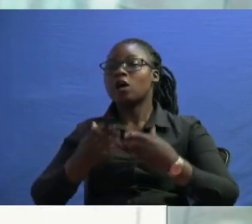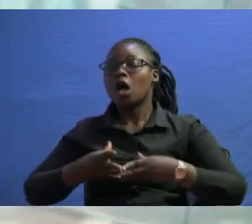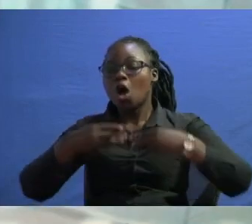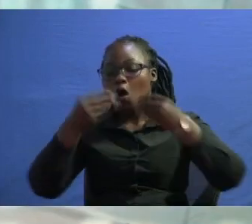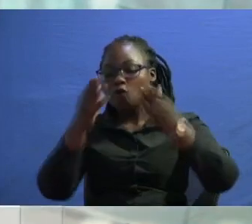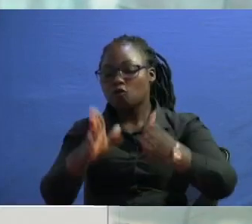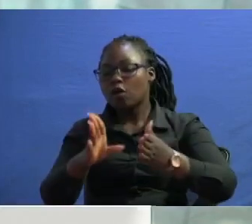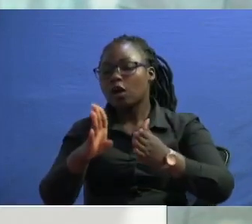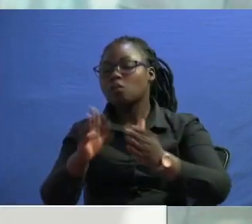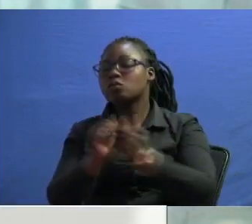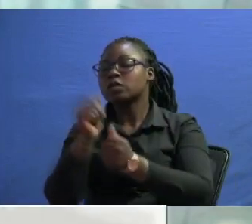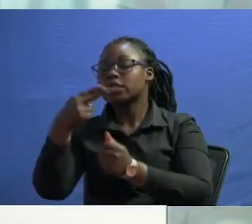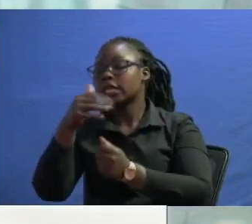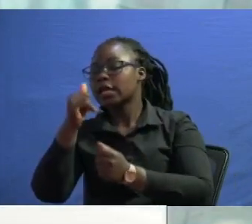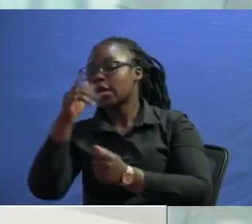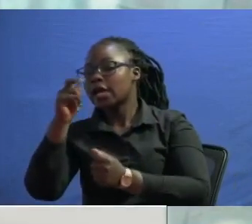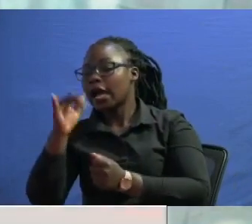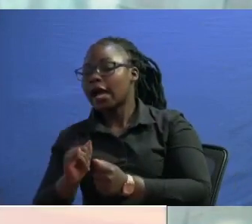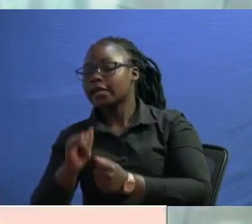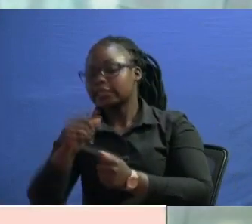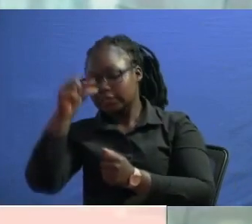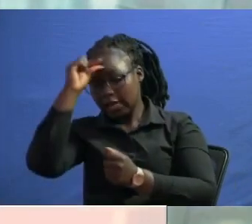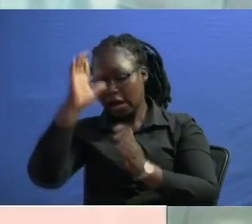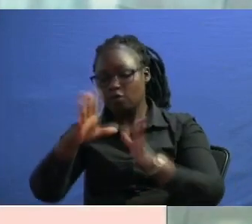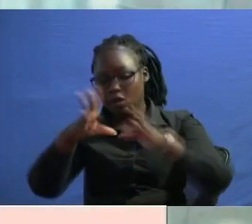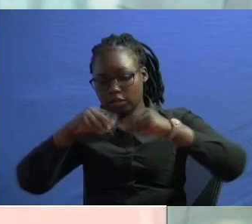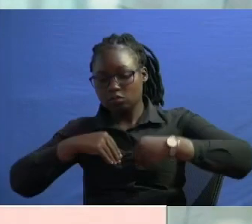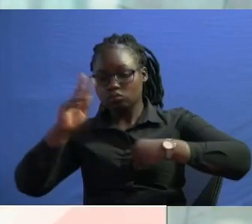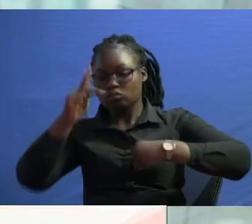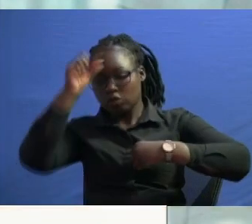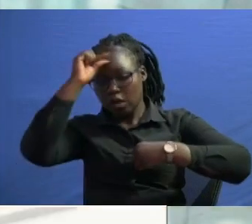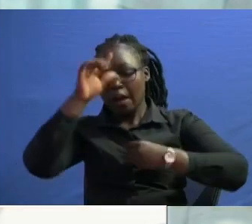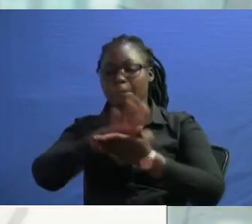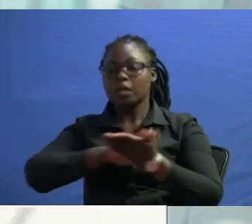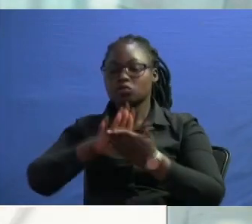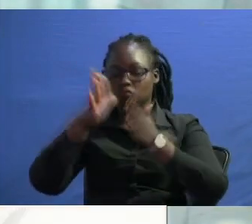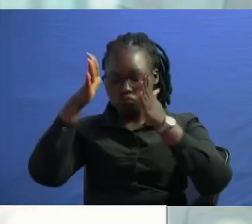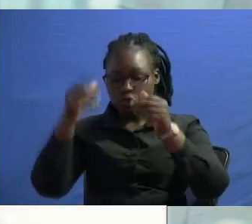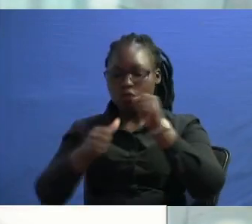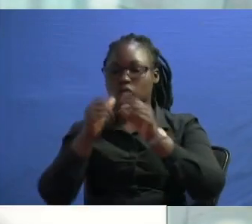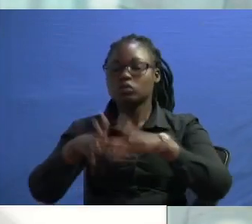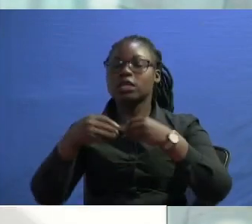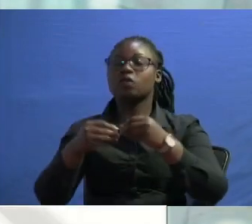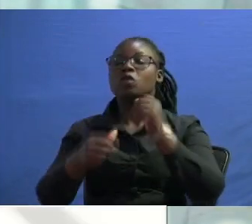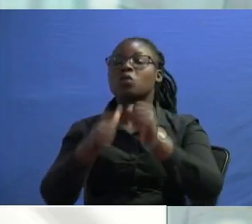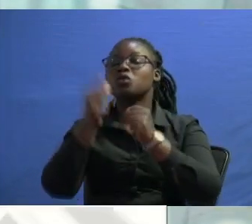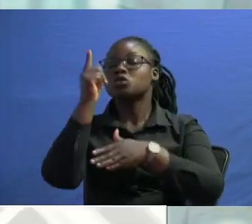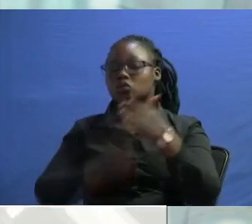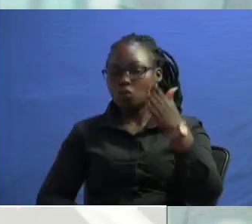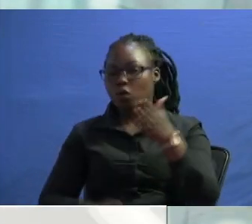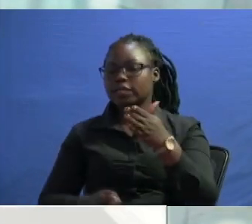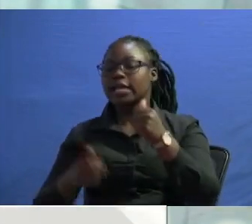government which was accepted by kenyan government based on a consideration which they gave which is 600 million uh